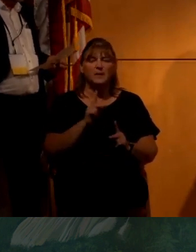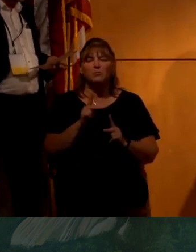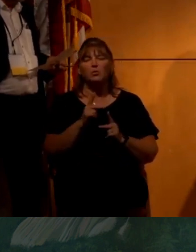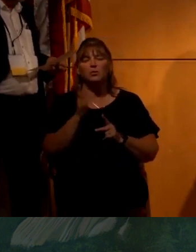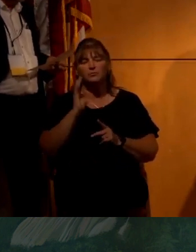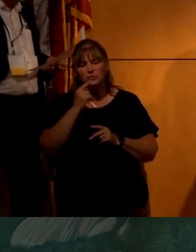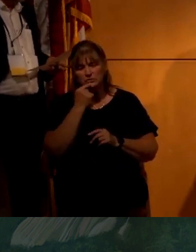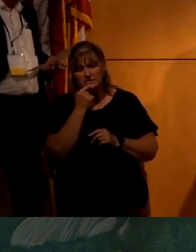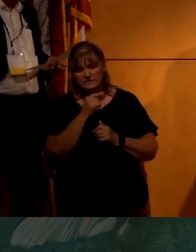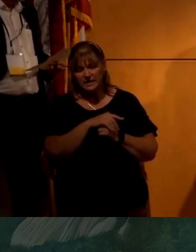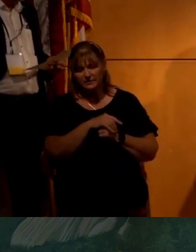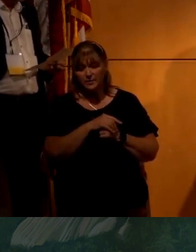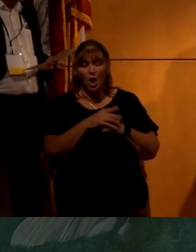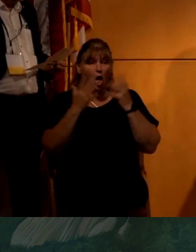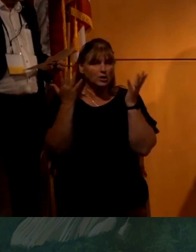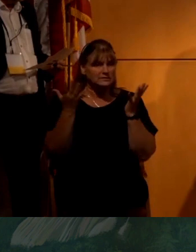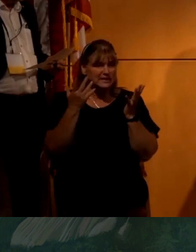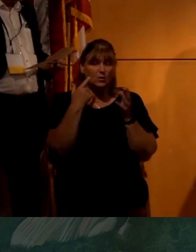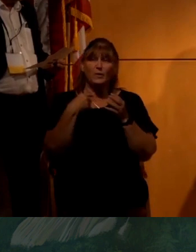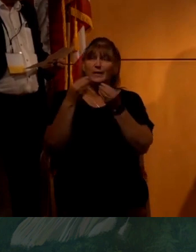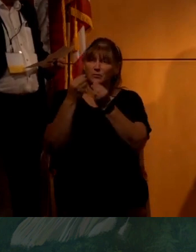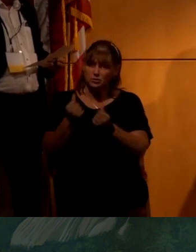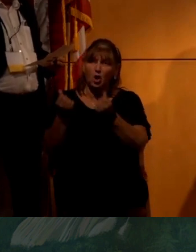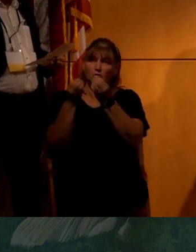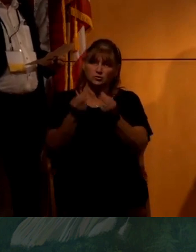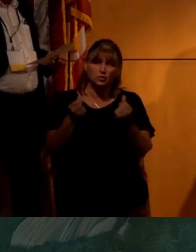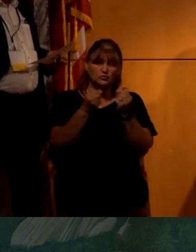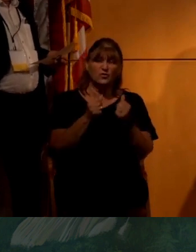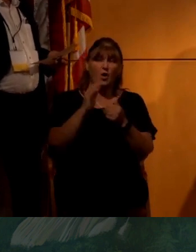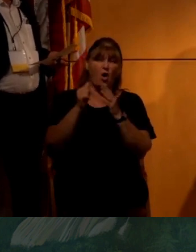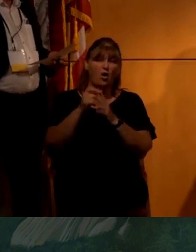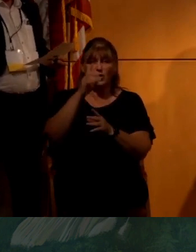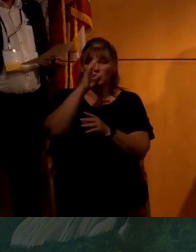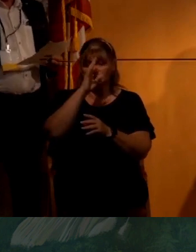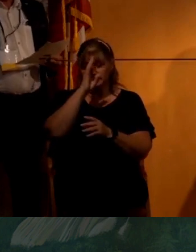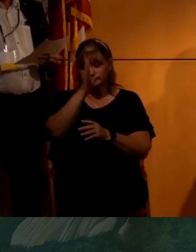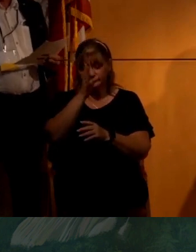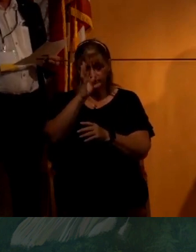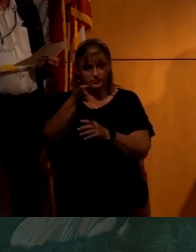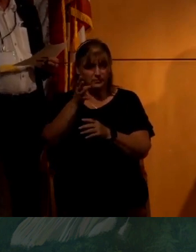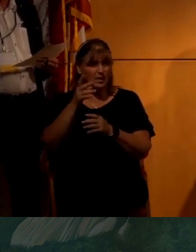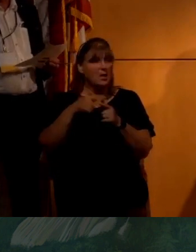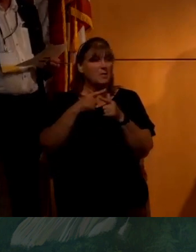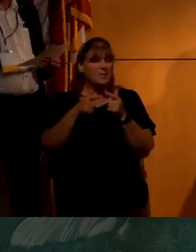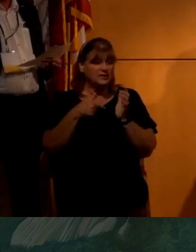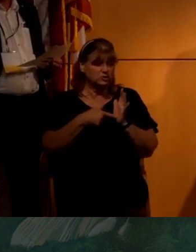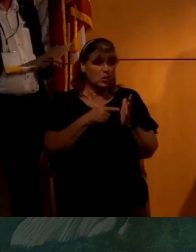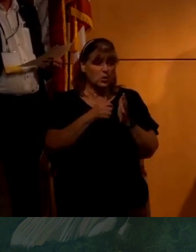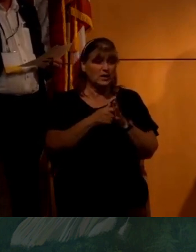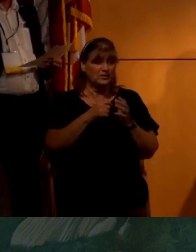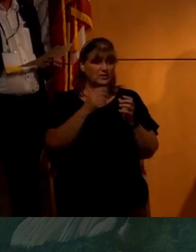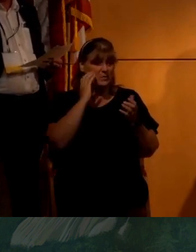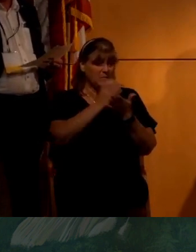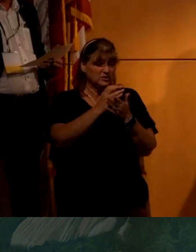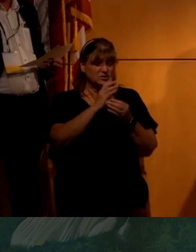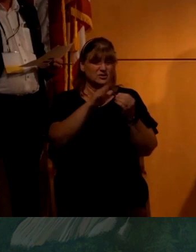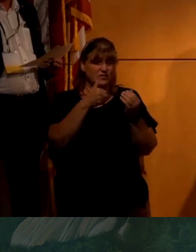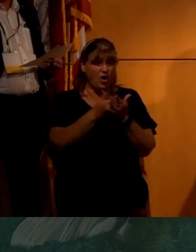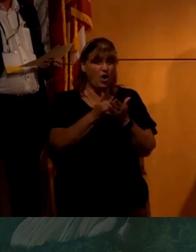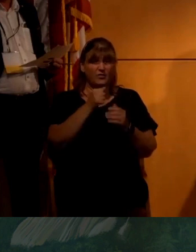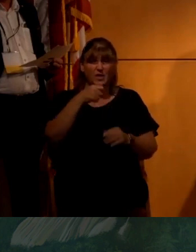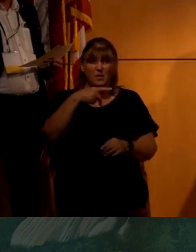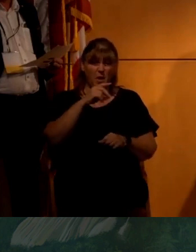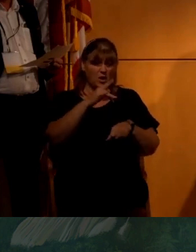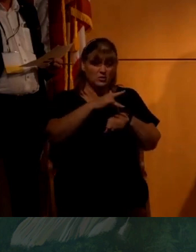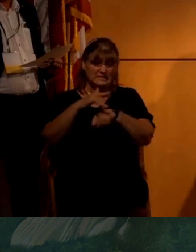to say, look, we can debunk all these moon hoax believers by just showing them the lunar reconnaissance orbiter images of all of the Apollo